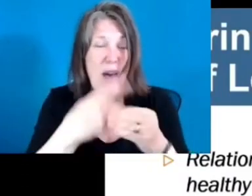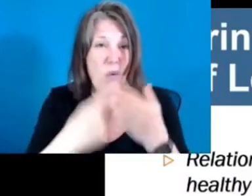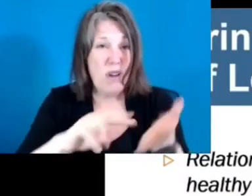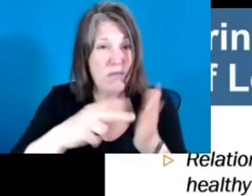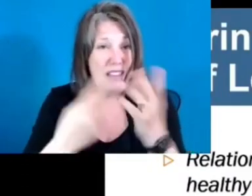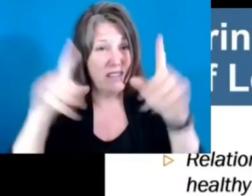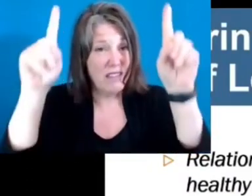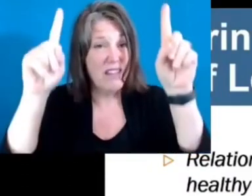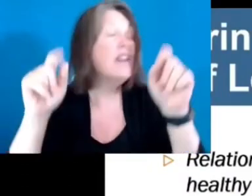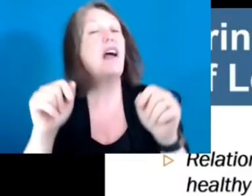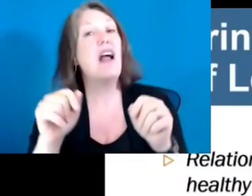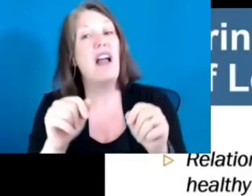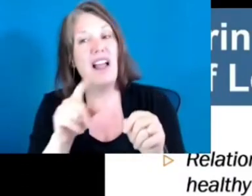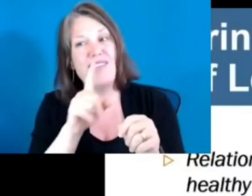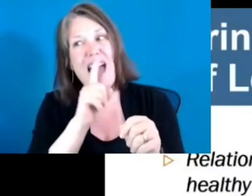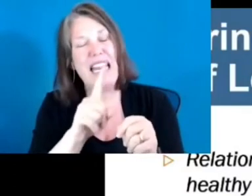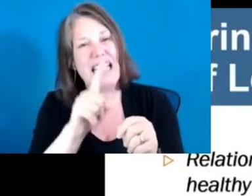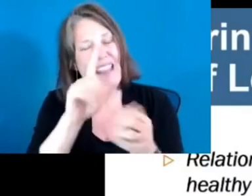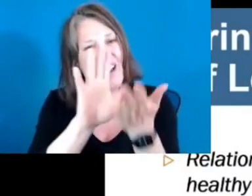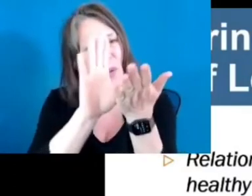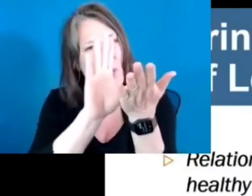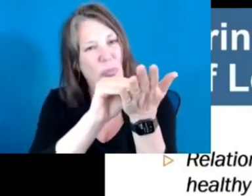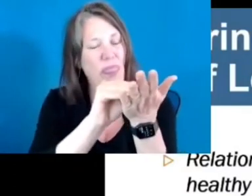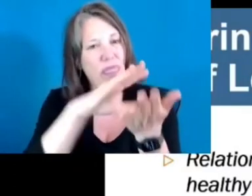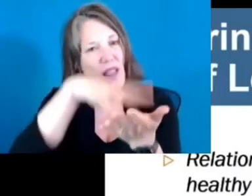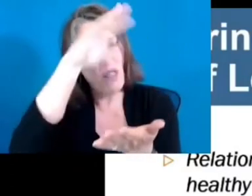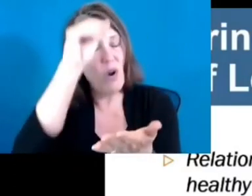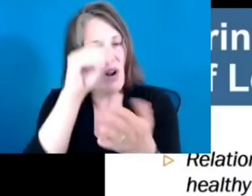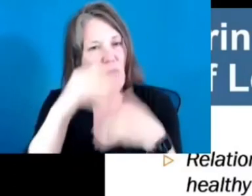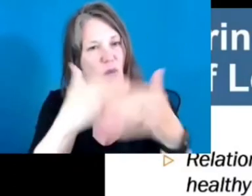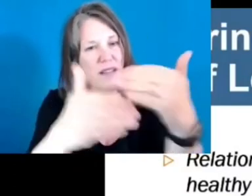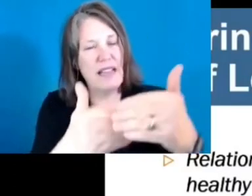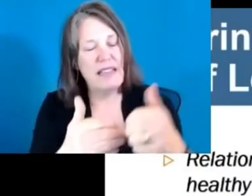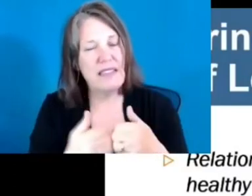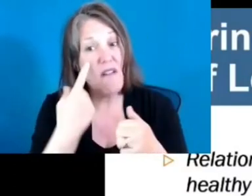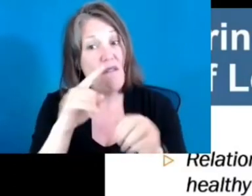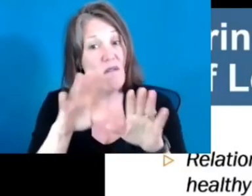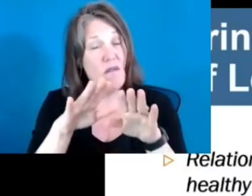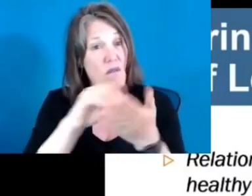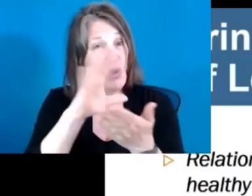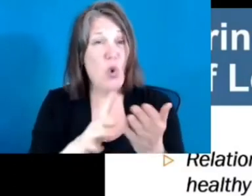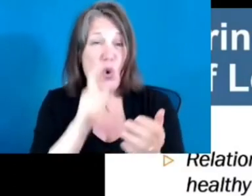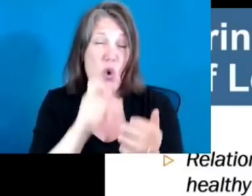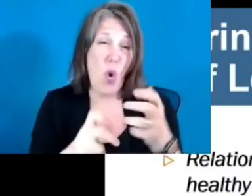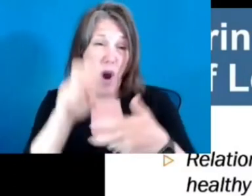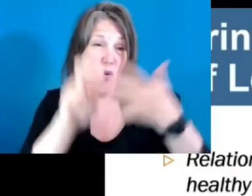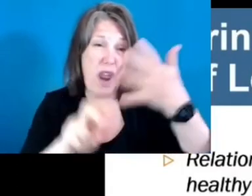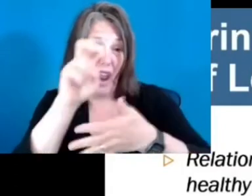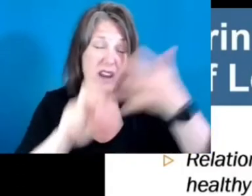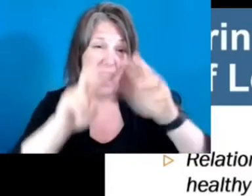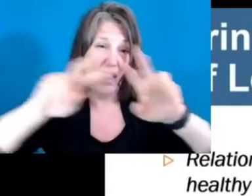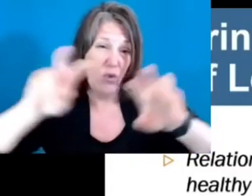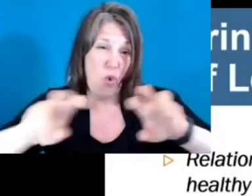for students who are ranked and sorted in that way. The thing we need for schools to of course be doing is